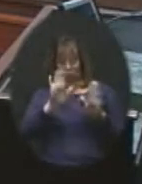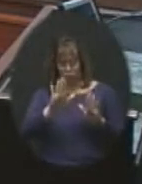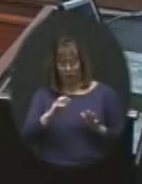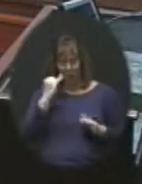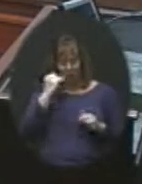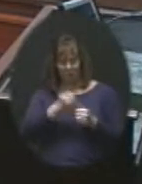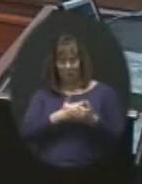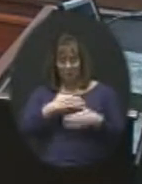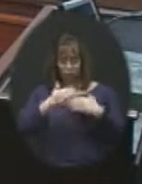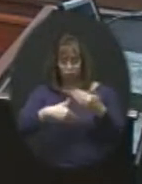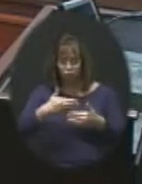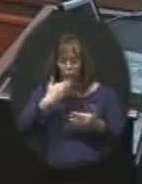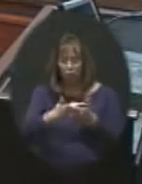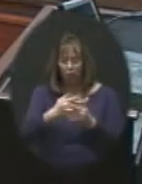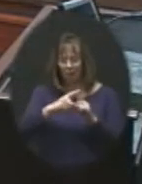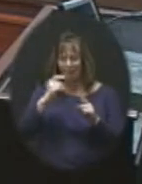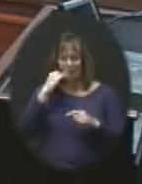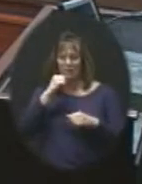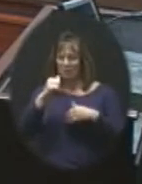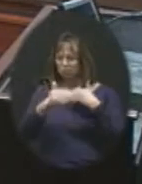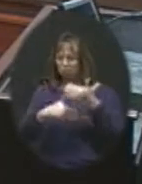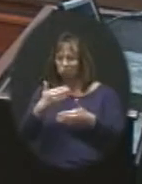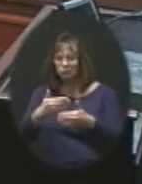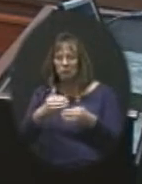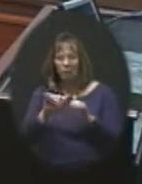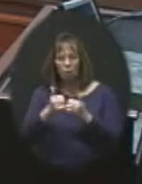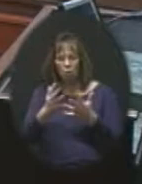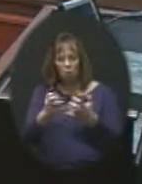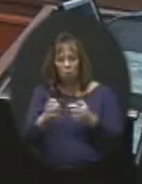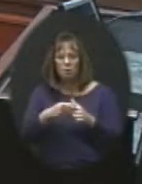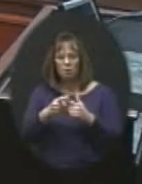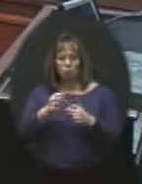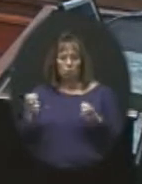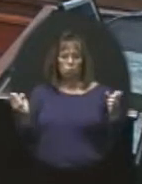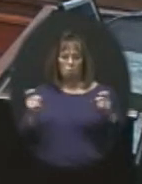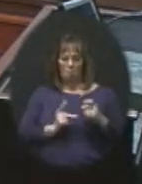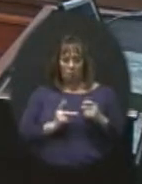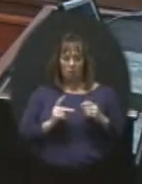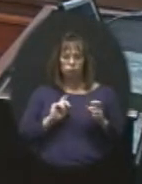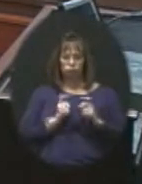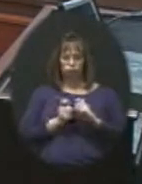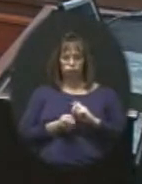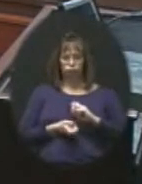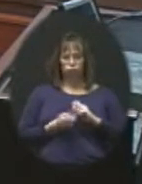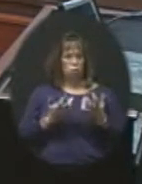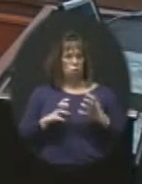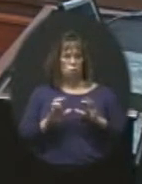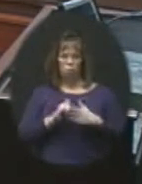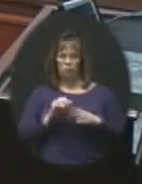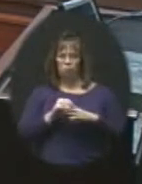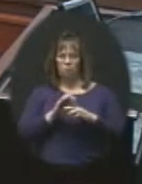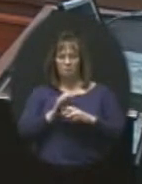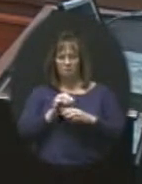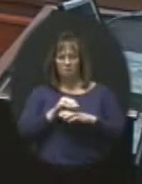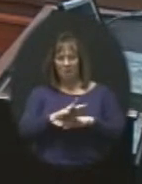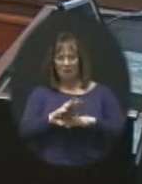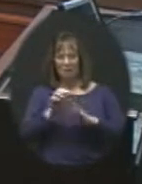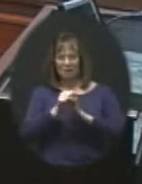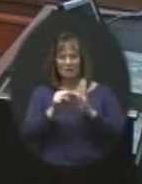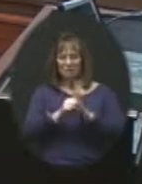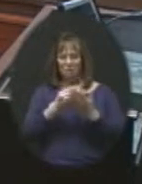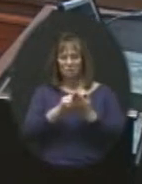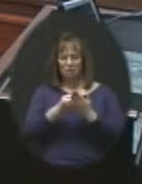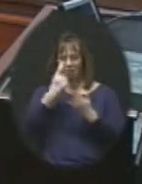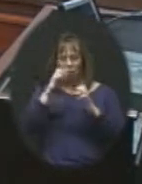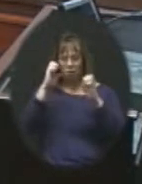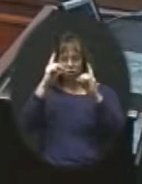everything's going well, that's wonderful, but if it doesn't move in the direction we're looking for, then we need to come back and revise that because we don't want that to affect the state funding for education at that